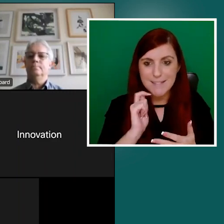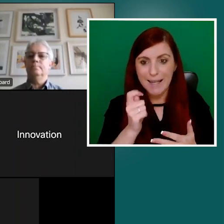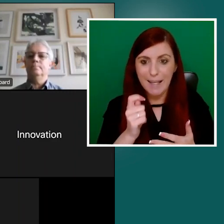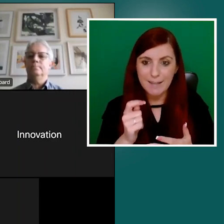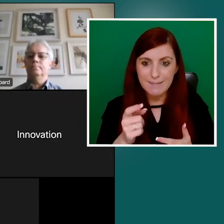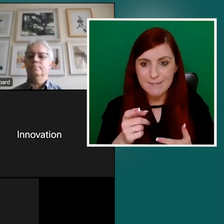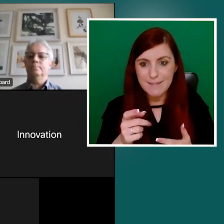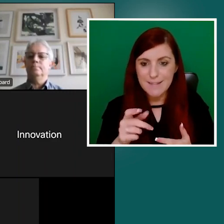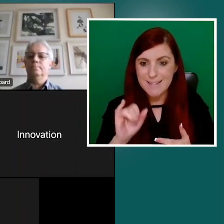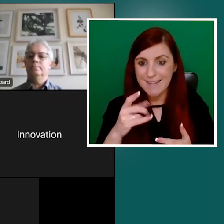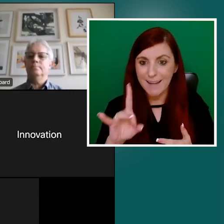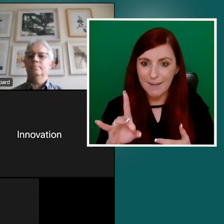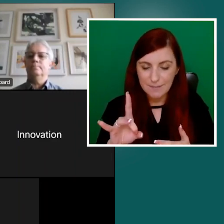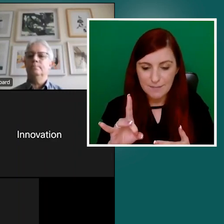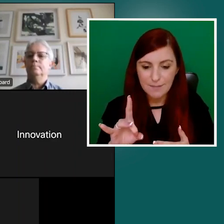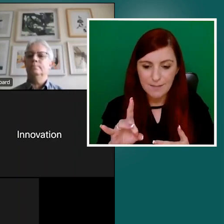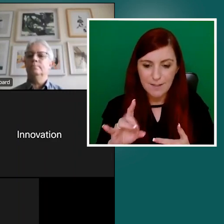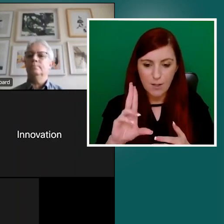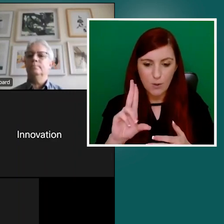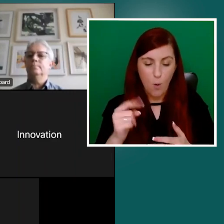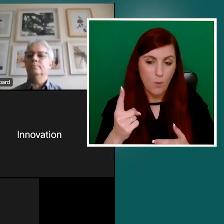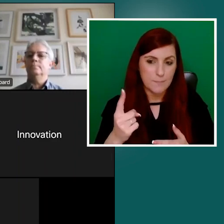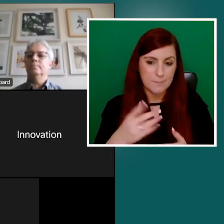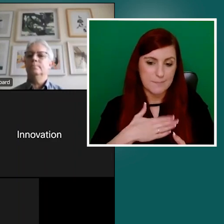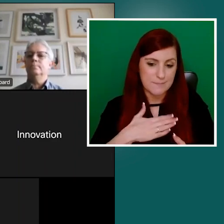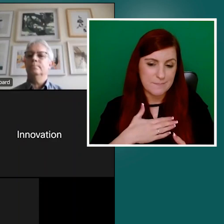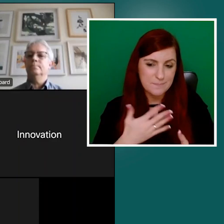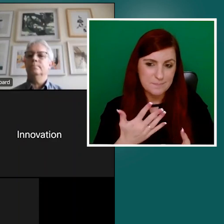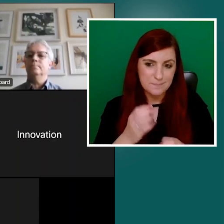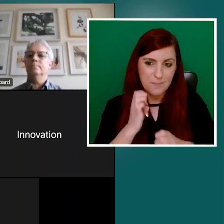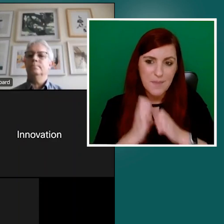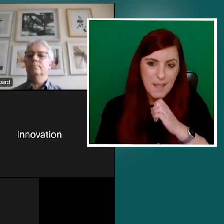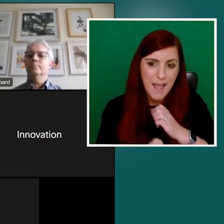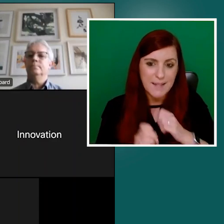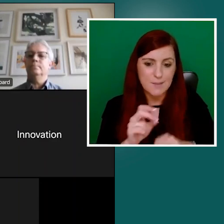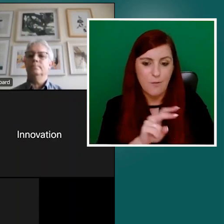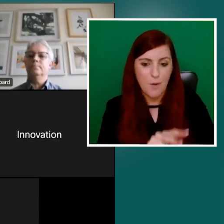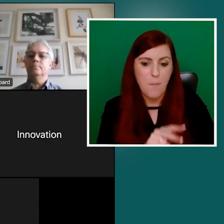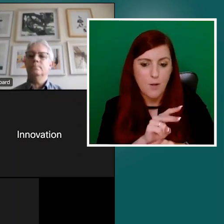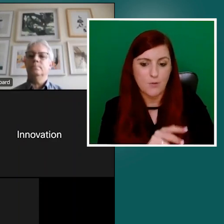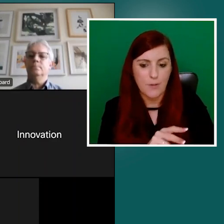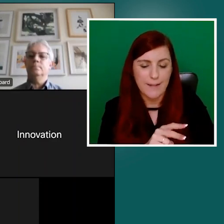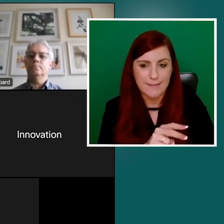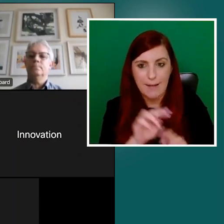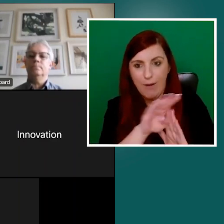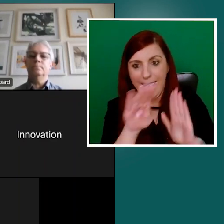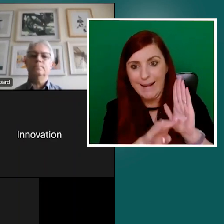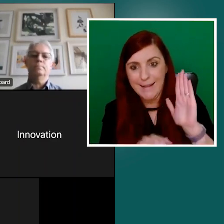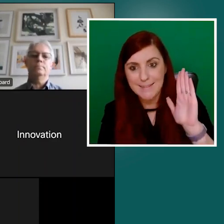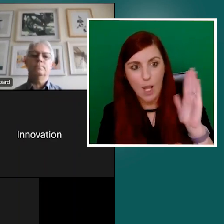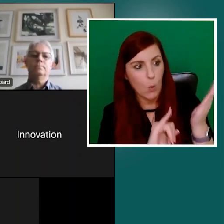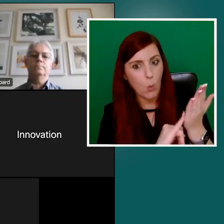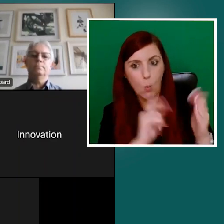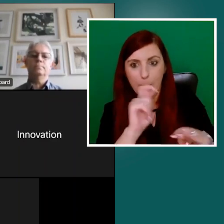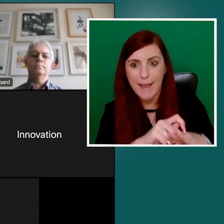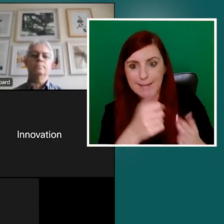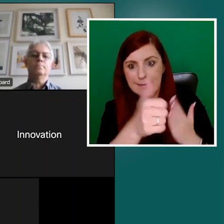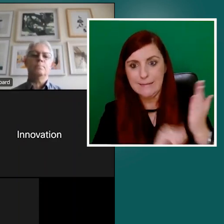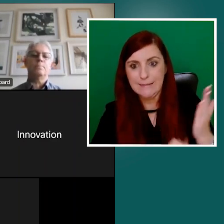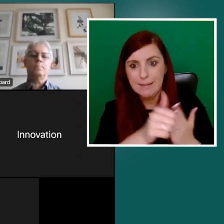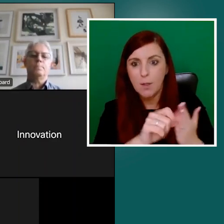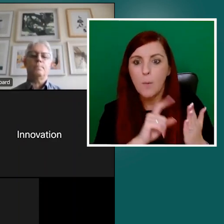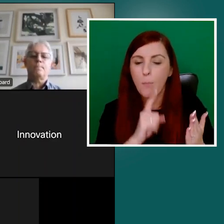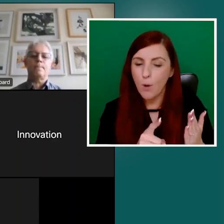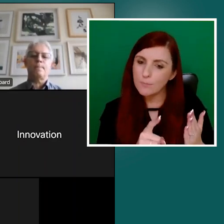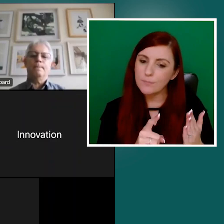the end of a monitoring, um, ranking list. Um, but, uh, in terms of a sanctions or, or, um,